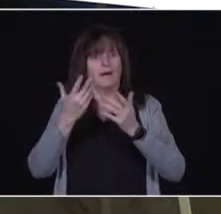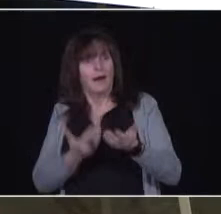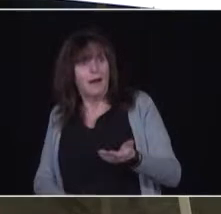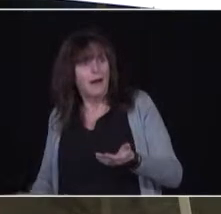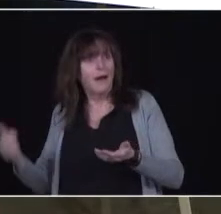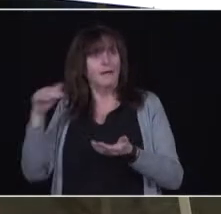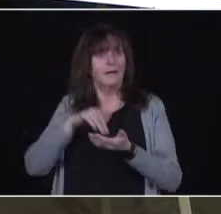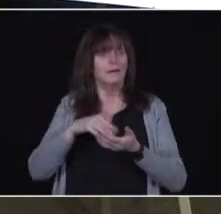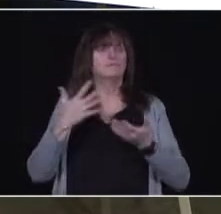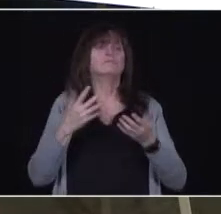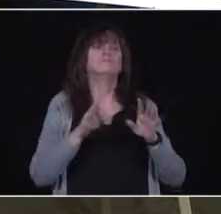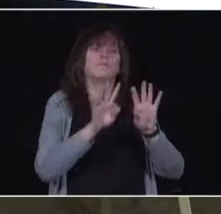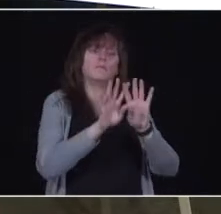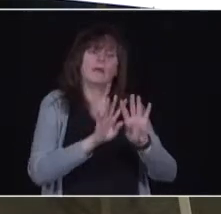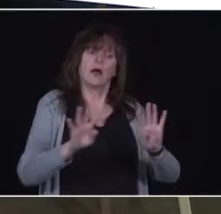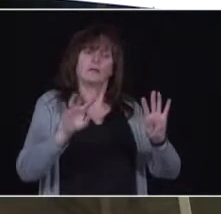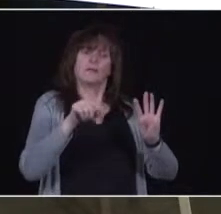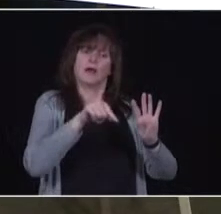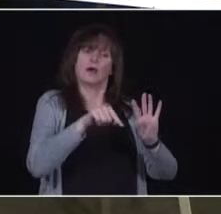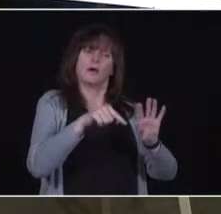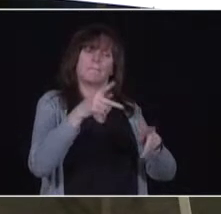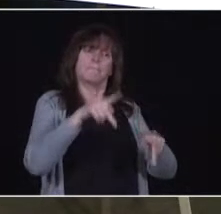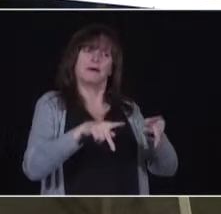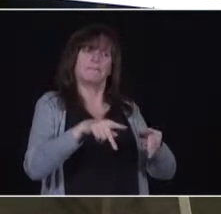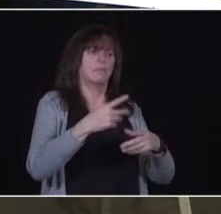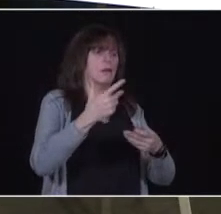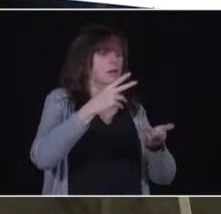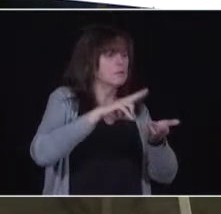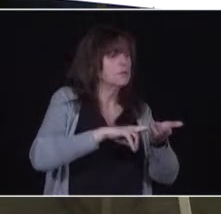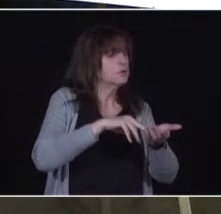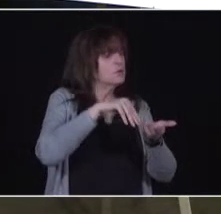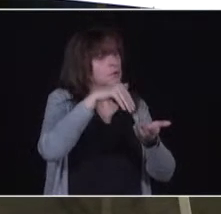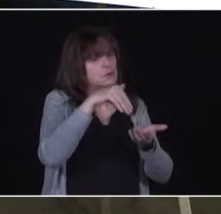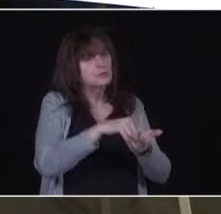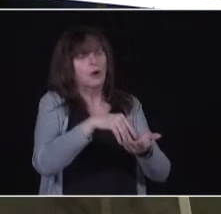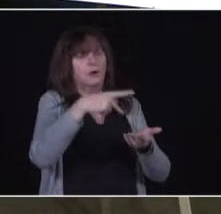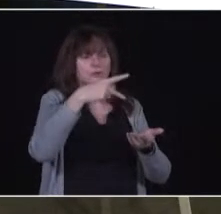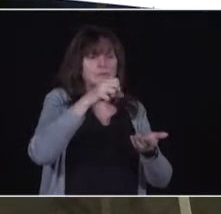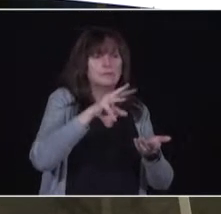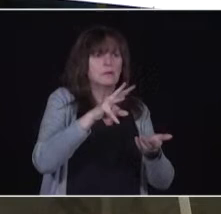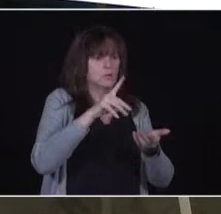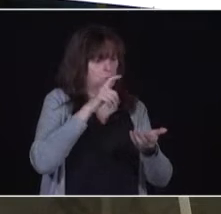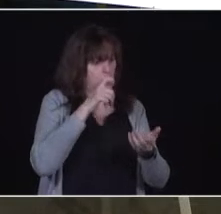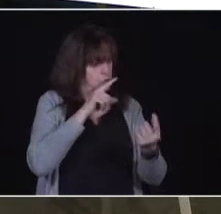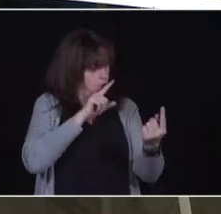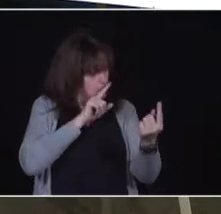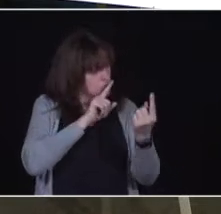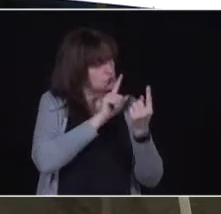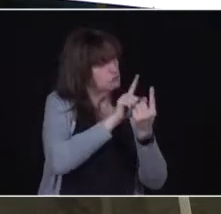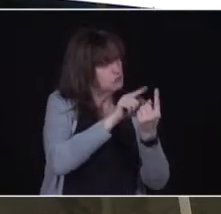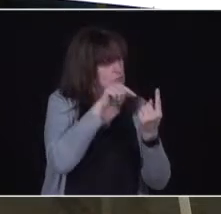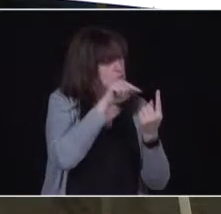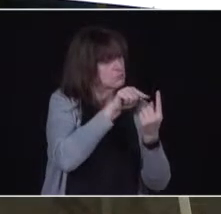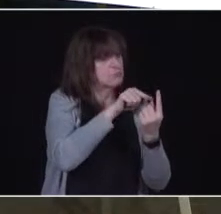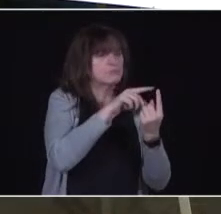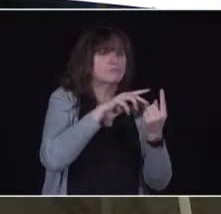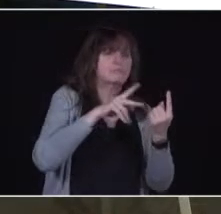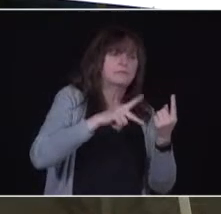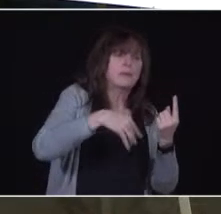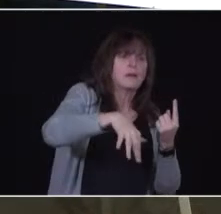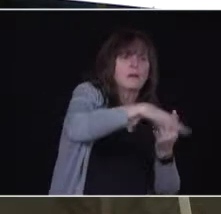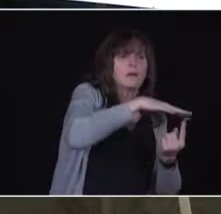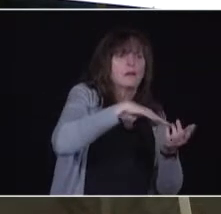the patient-facing health care professionals who stand the greatest risk of contracting COVID-19, getting sick from COVID-19, or